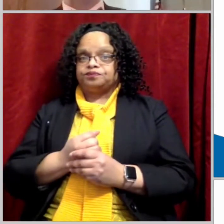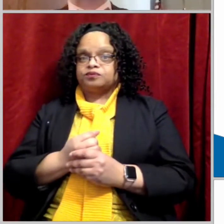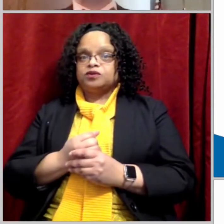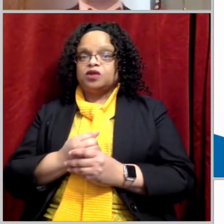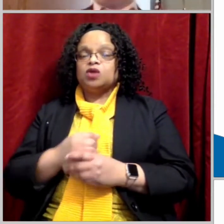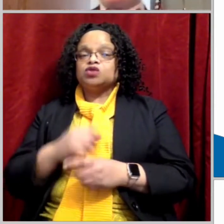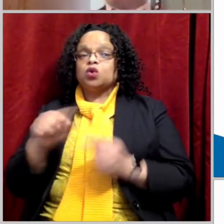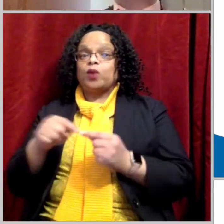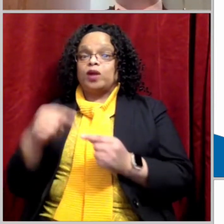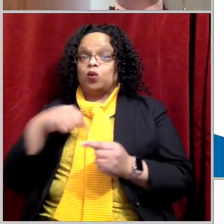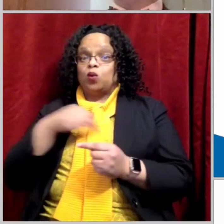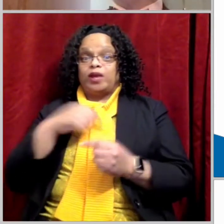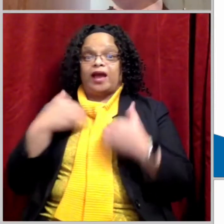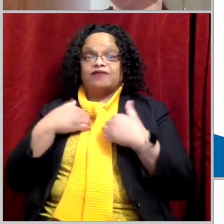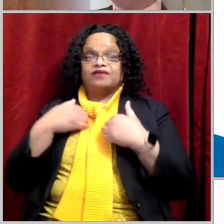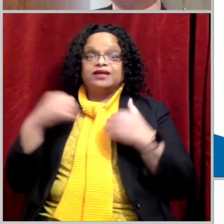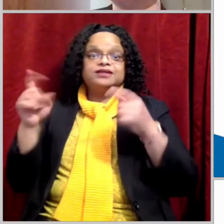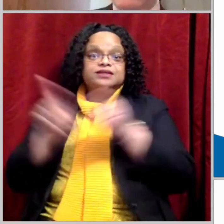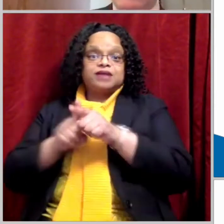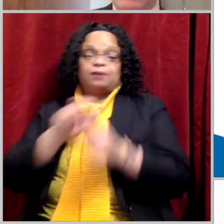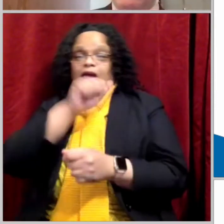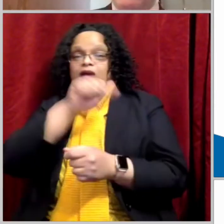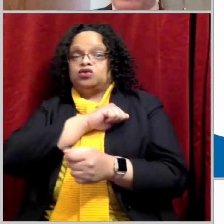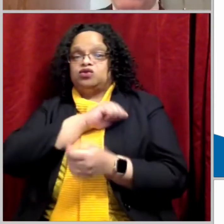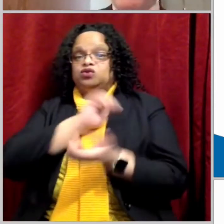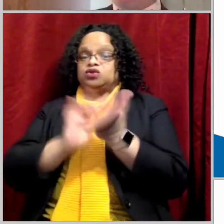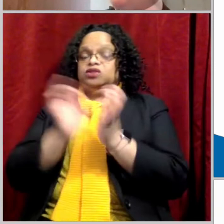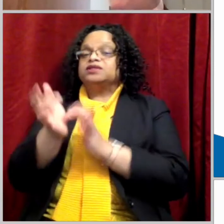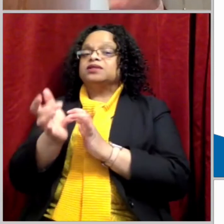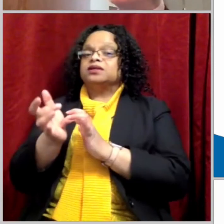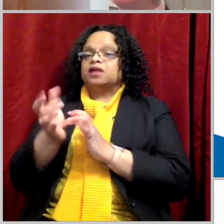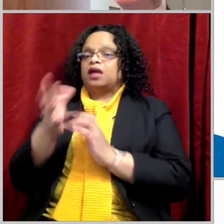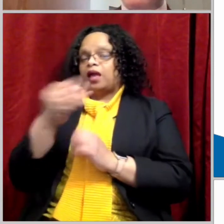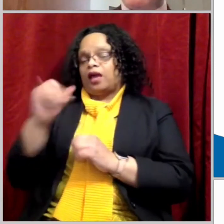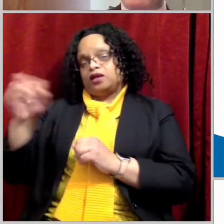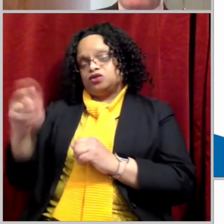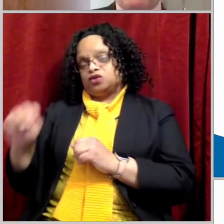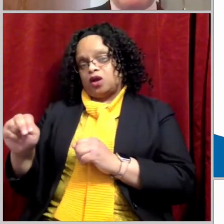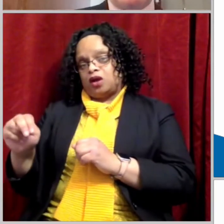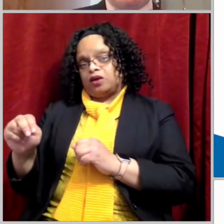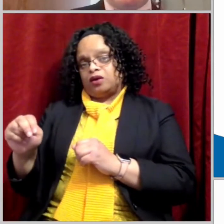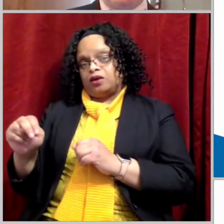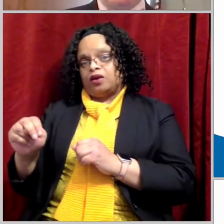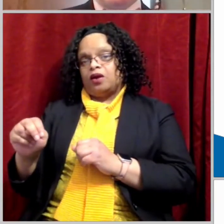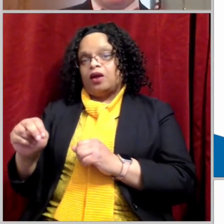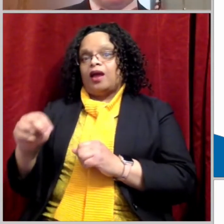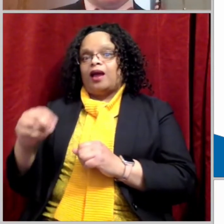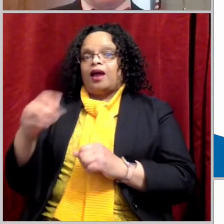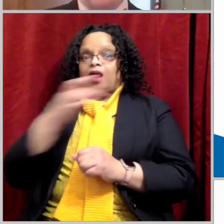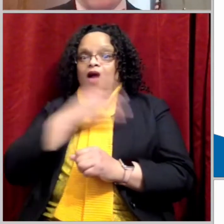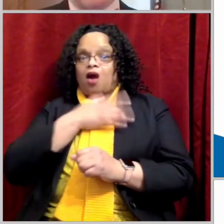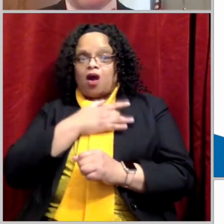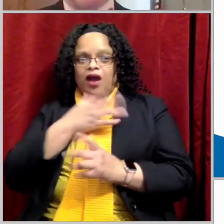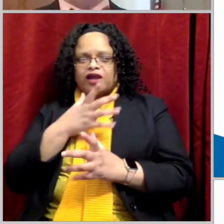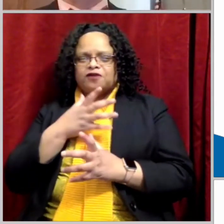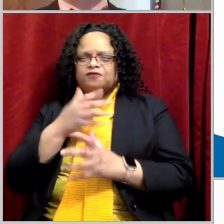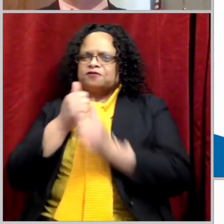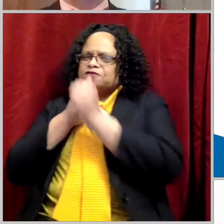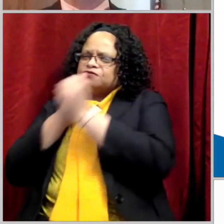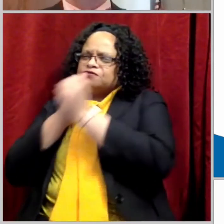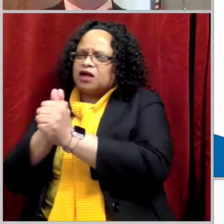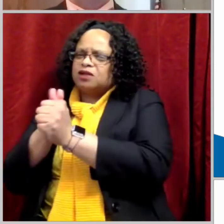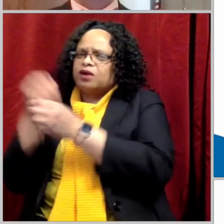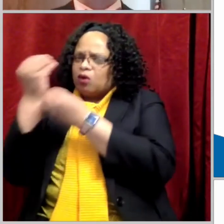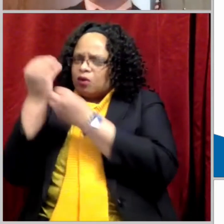have that same attitude that Jesus and John had a heart to really want to do the will of the